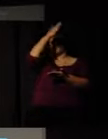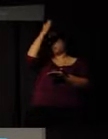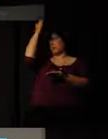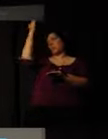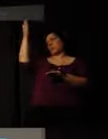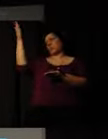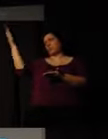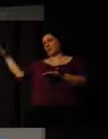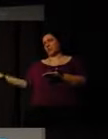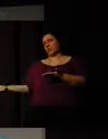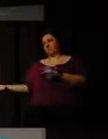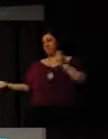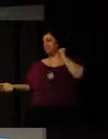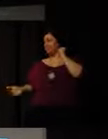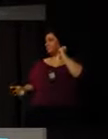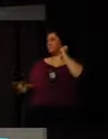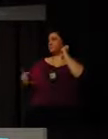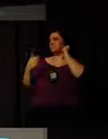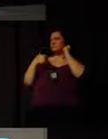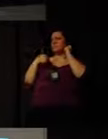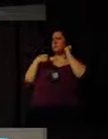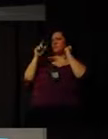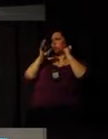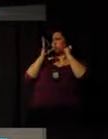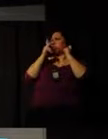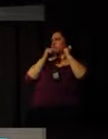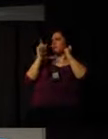Okay? Thank you.